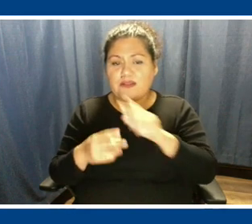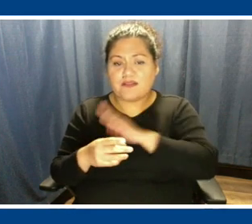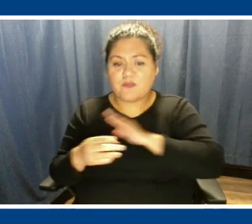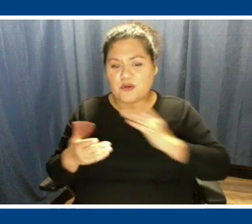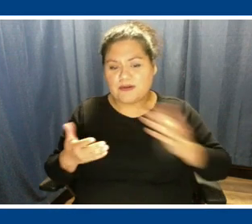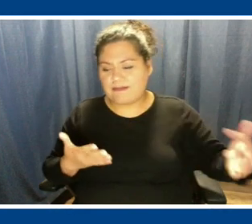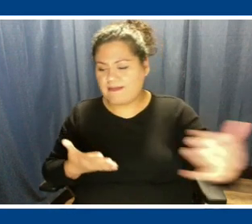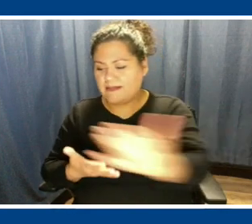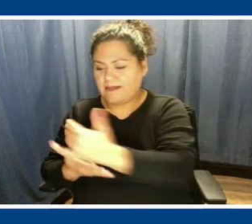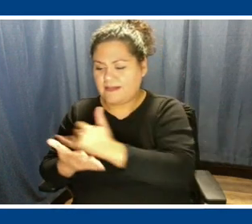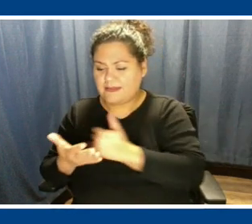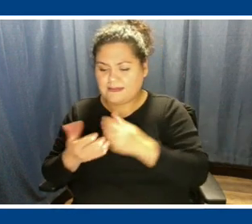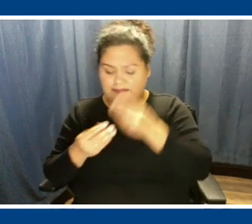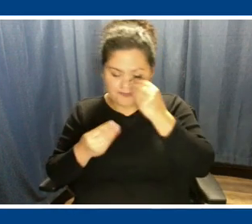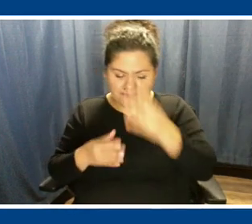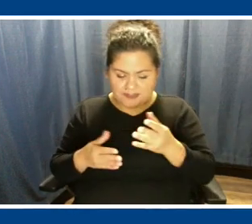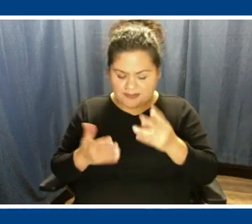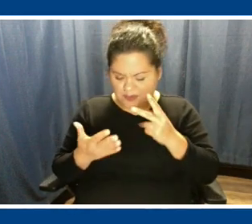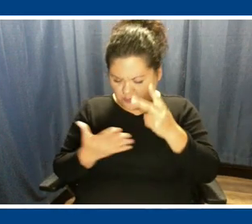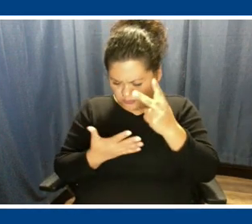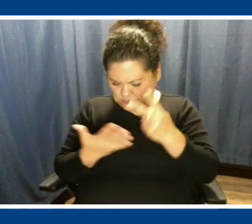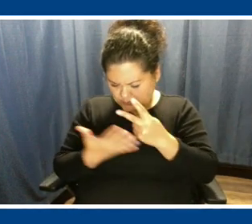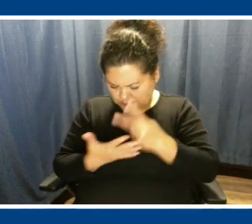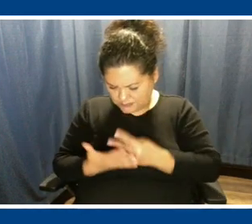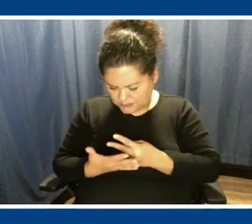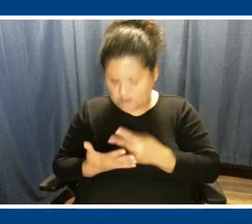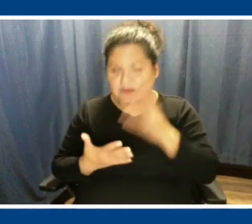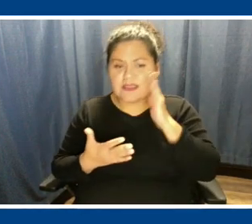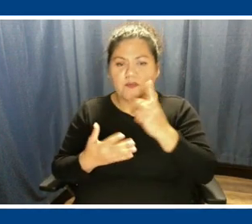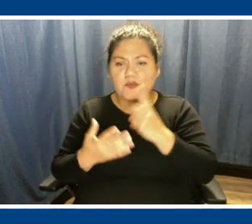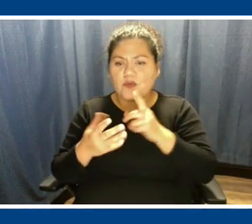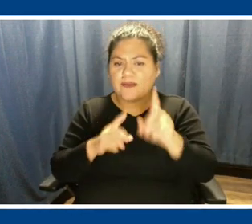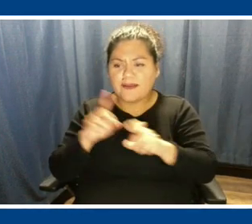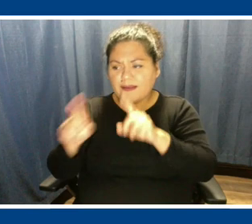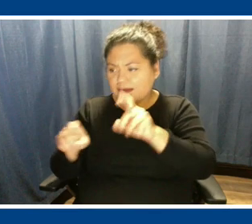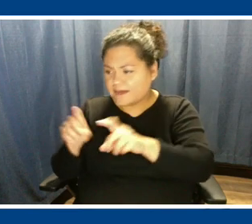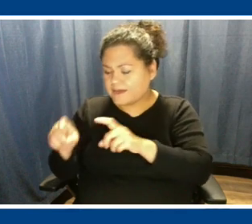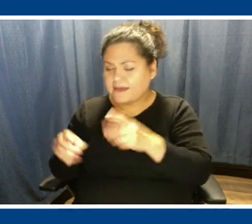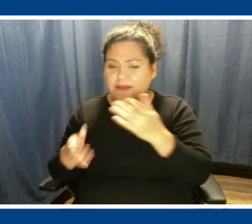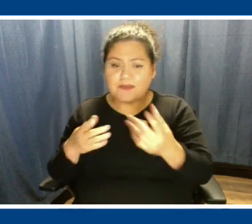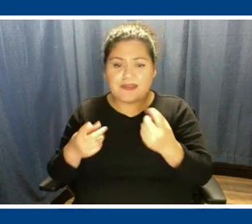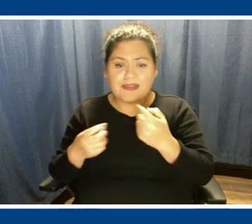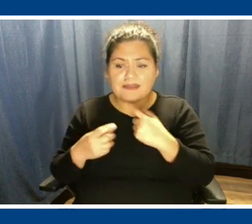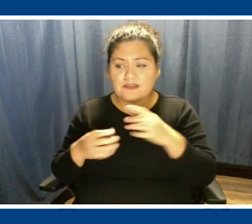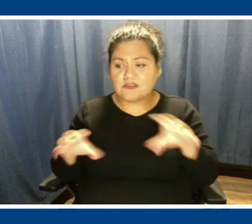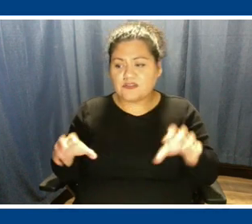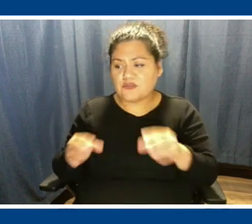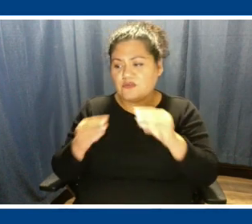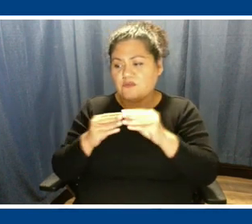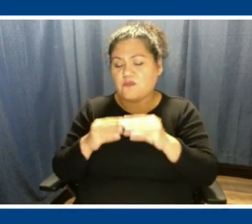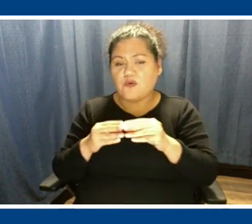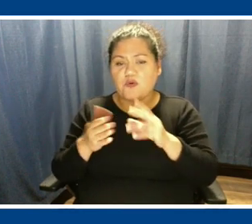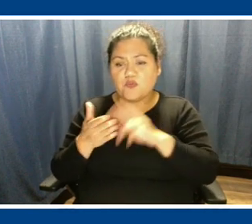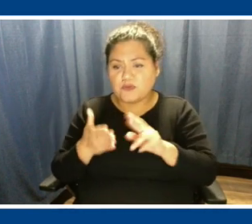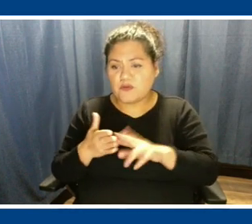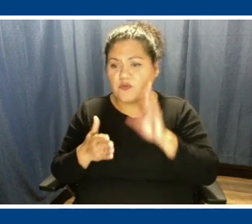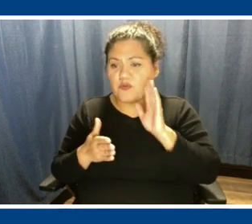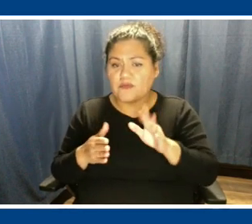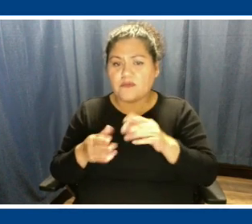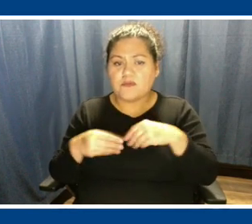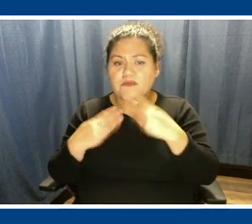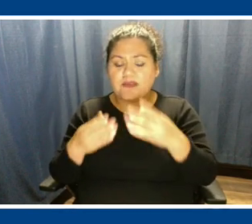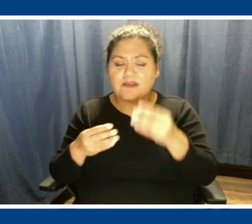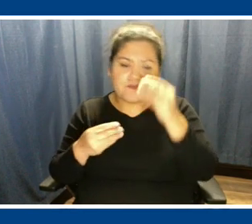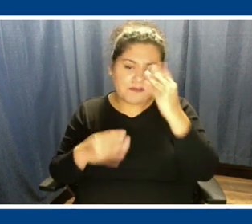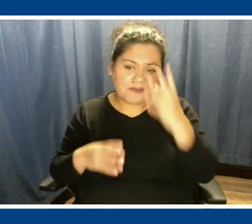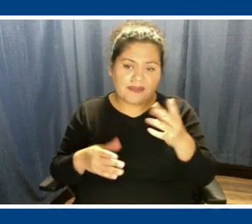will review it. They will ask questions. They will perhaps ask us to do additional research. We will provide information with them and then our